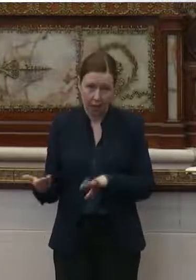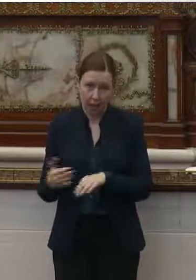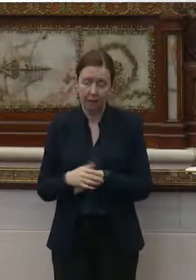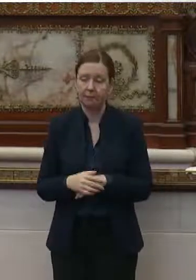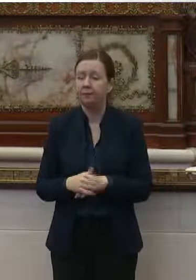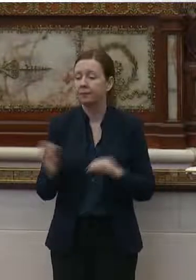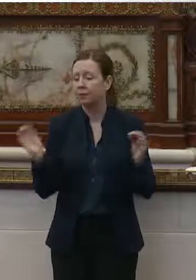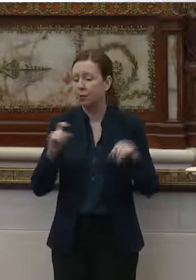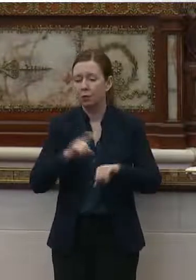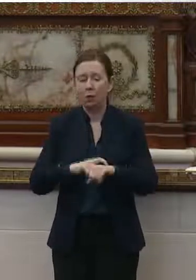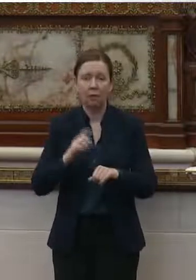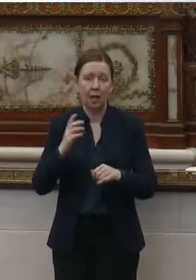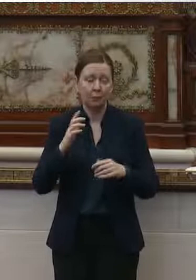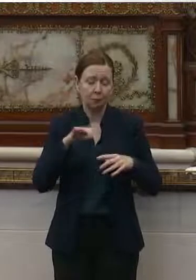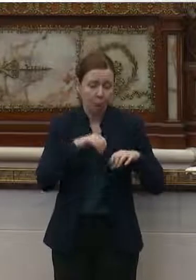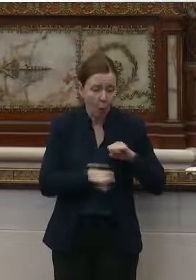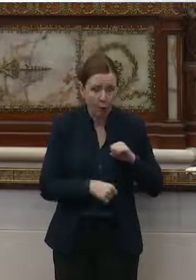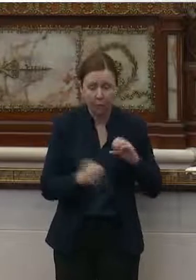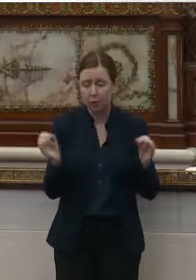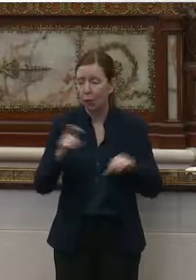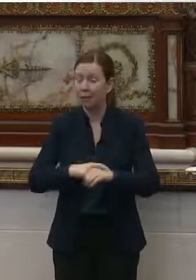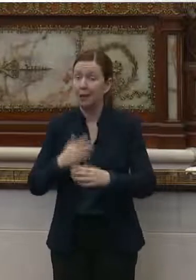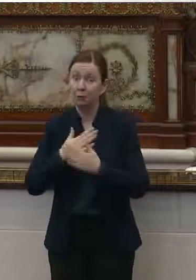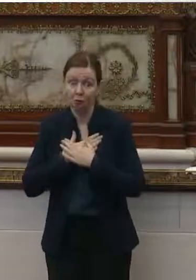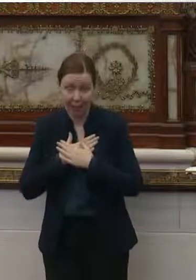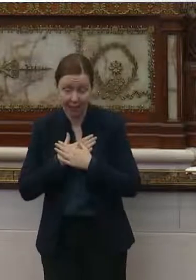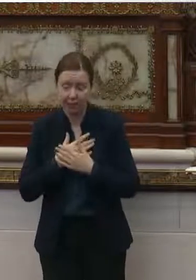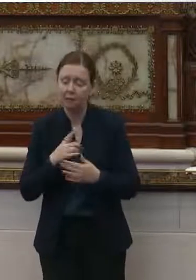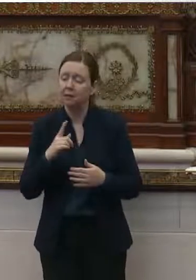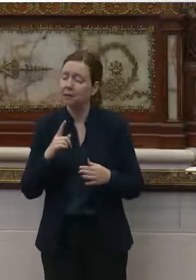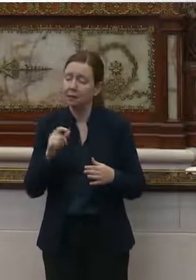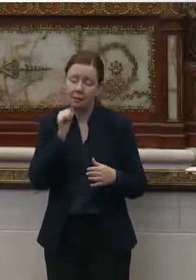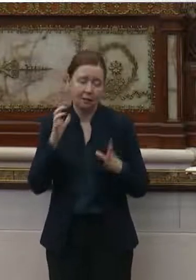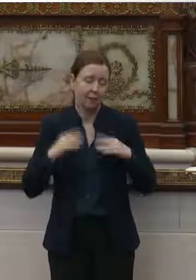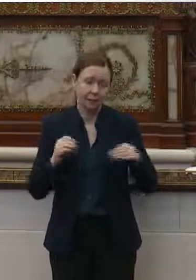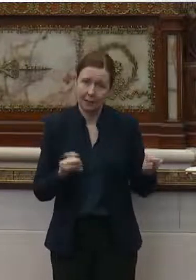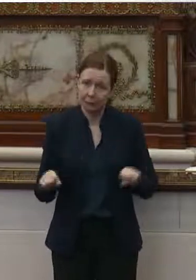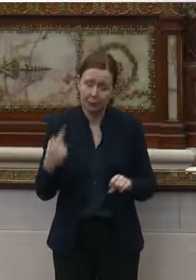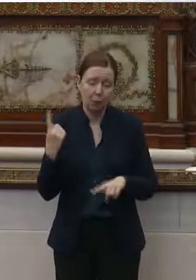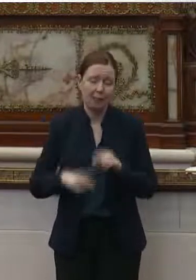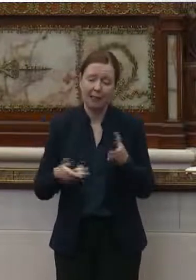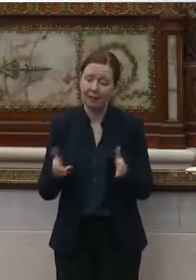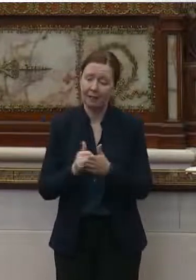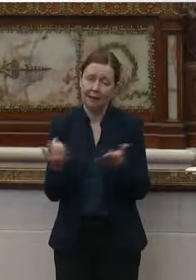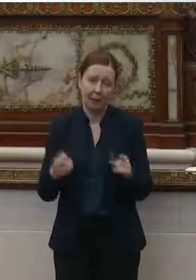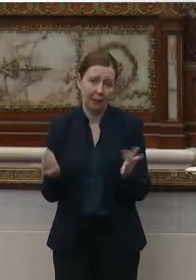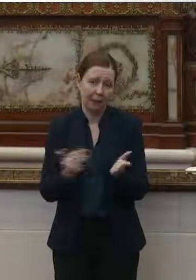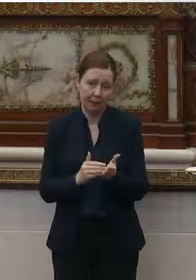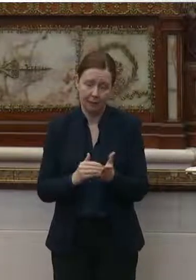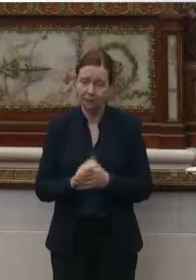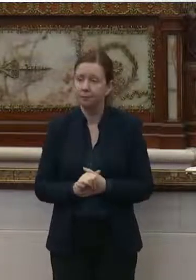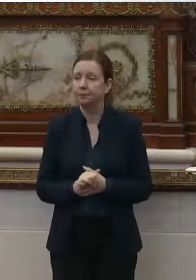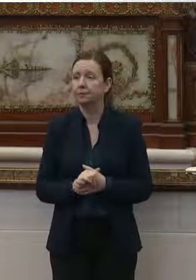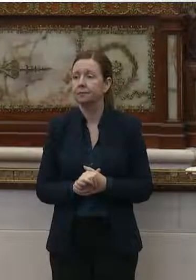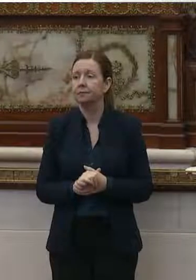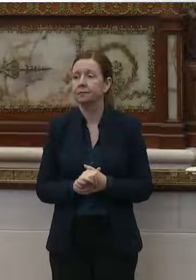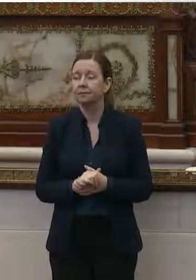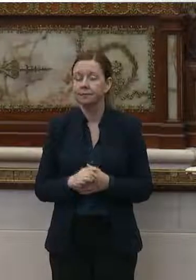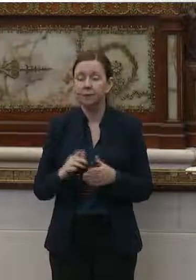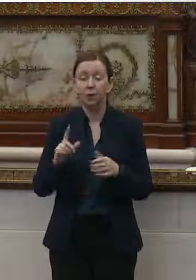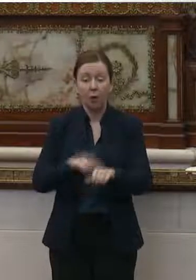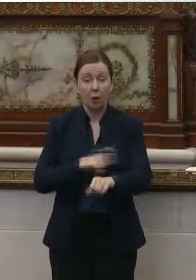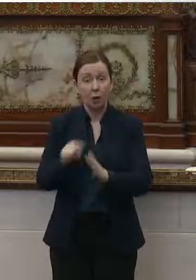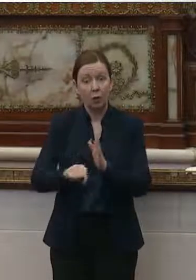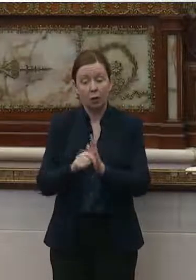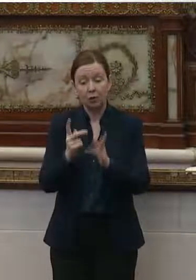There was no time to mourn, no time to rest. It's very unacceptable and we cannot let this happen again. The long-term care